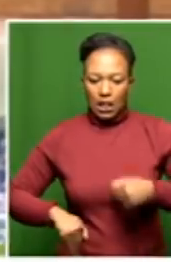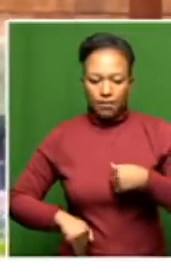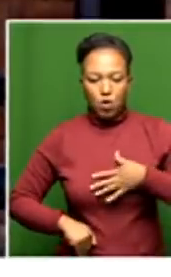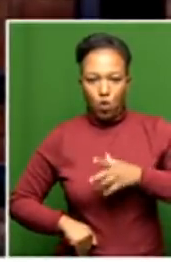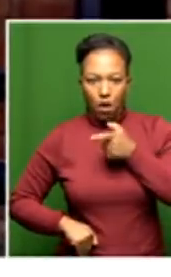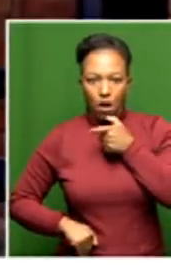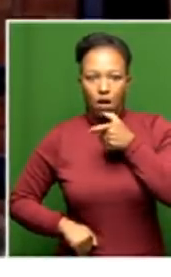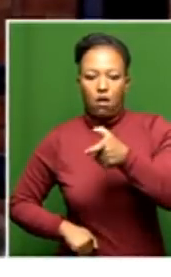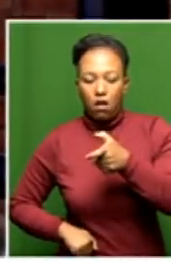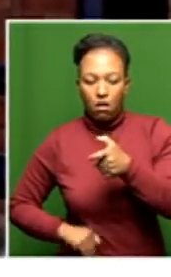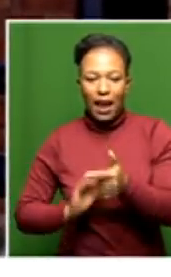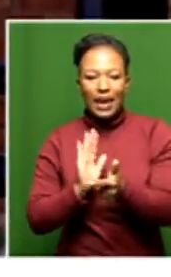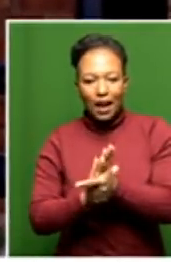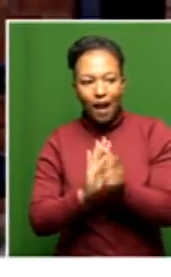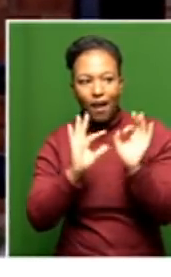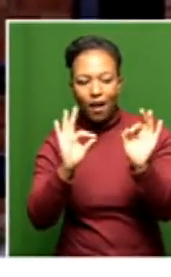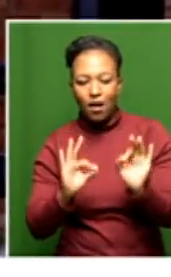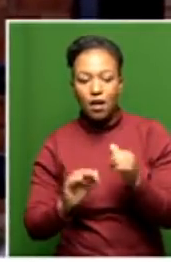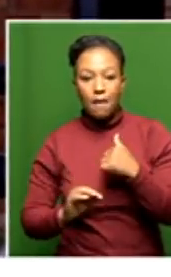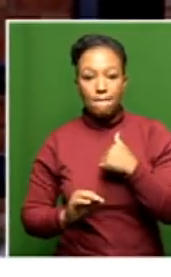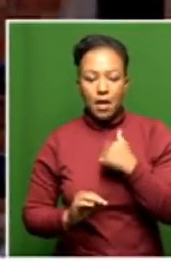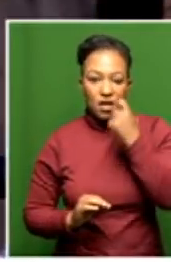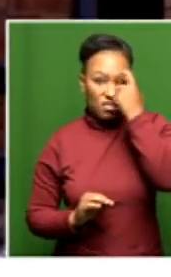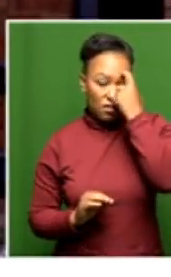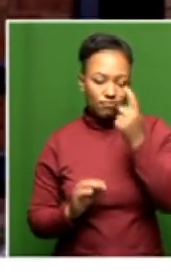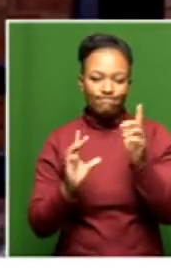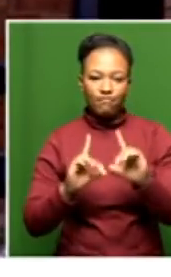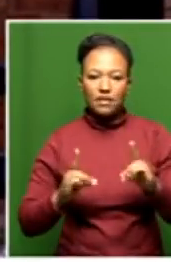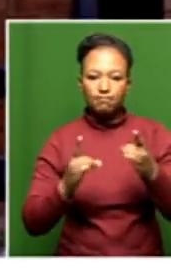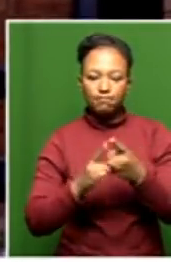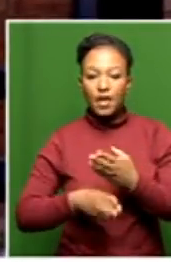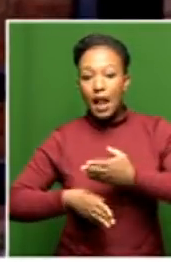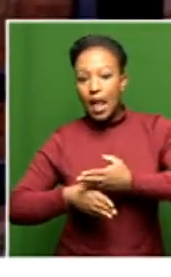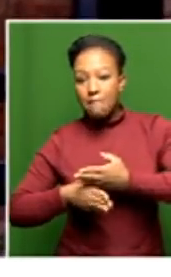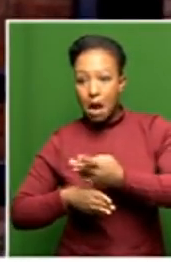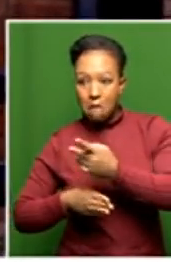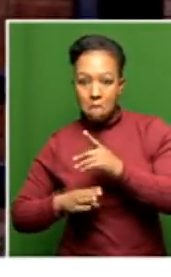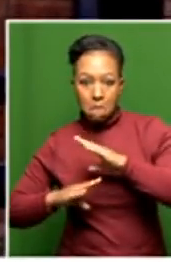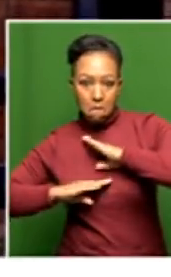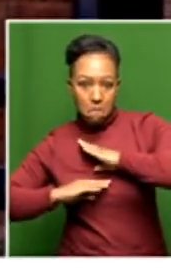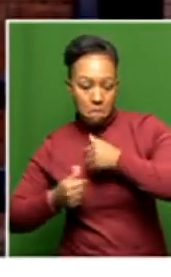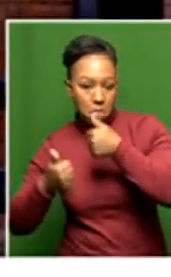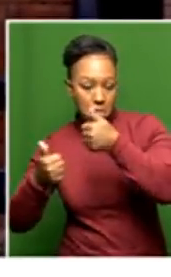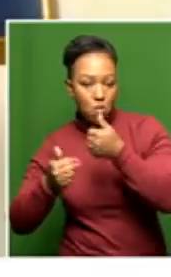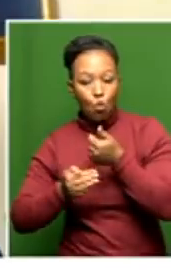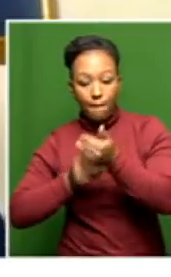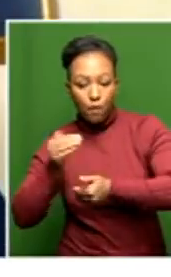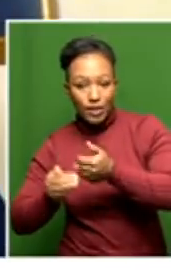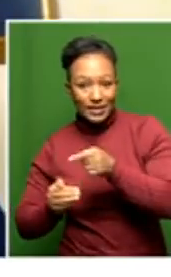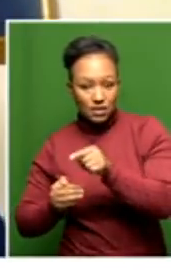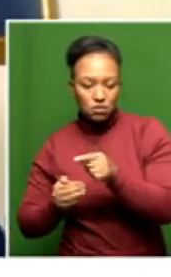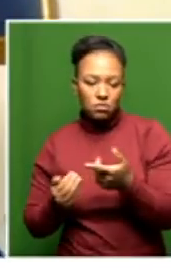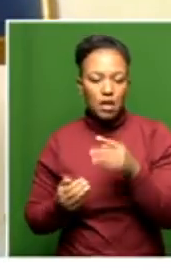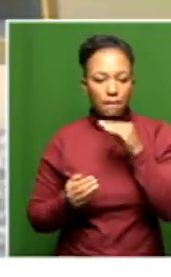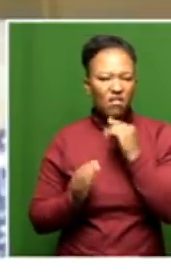say what the legalities is. I'm of the opinion that if the Department of Labour is satisfied with the process, then